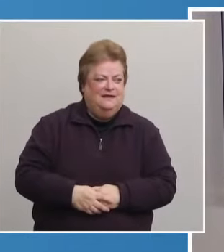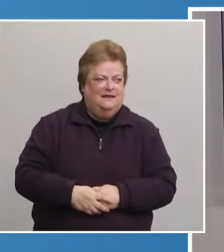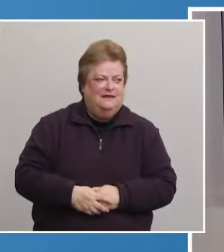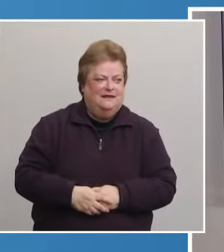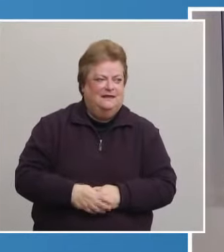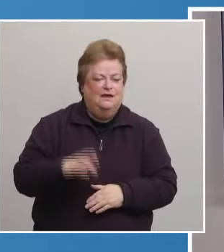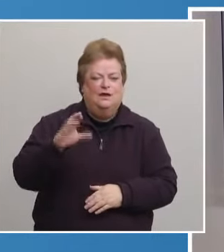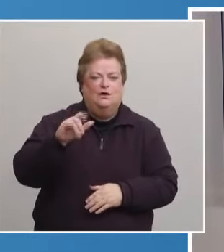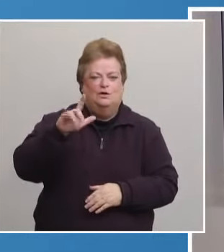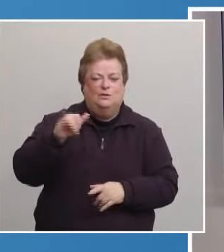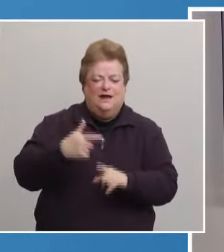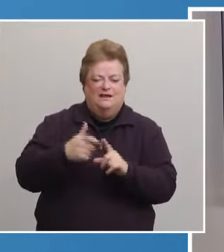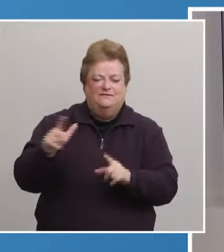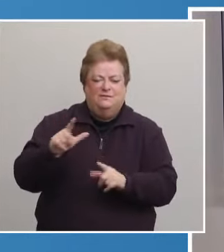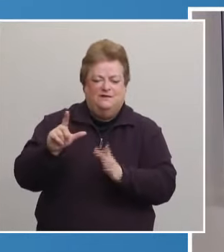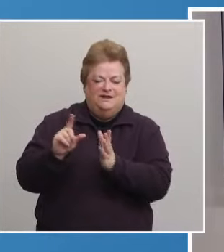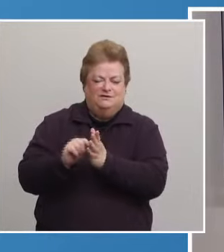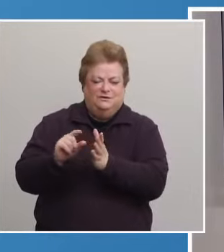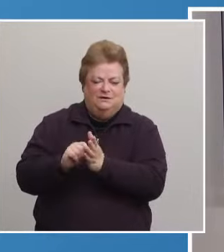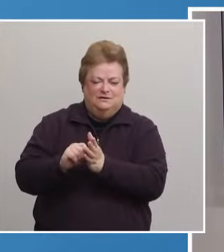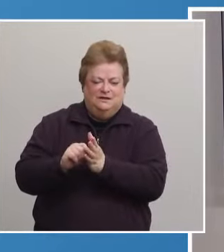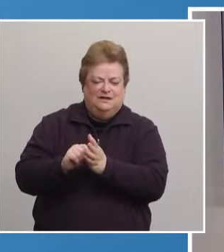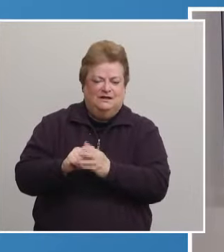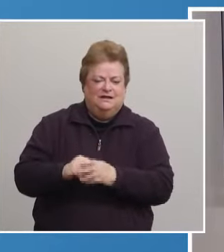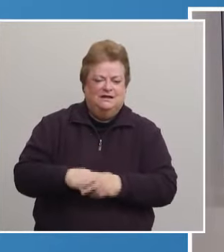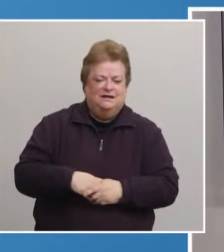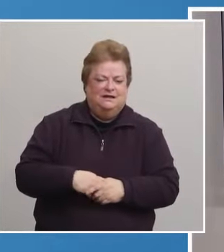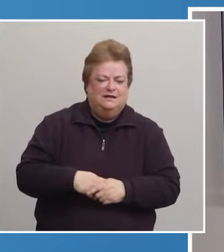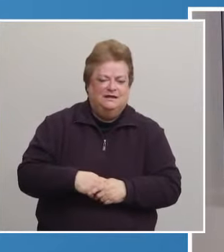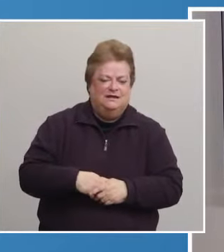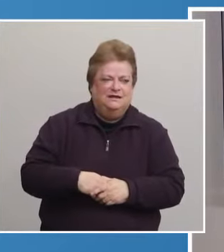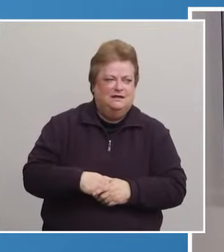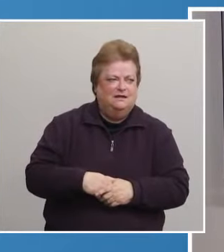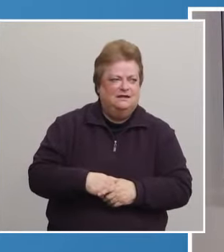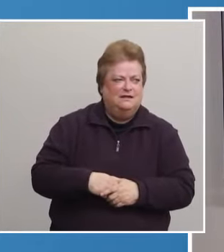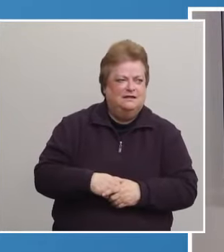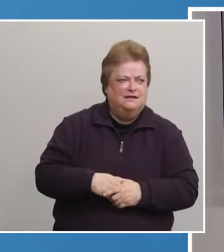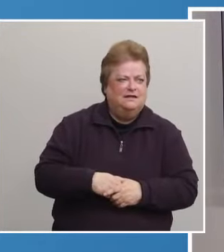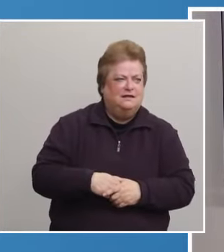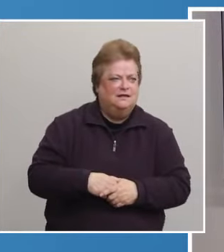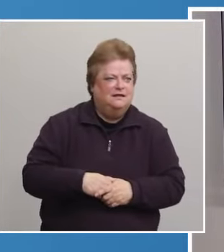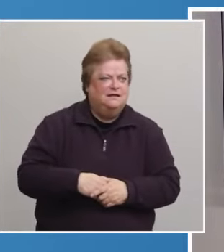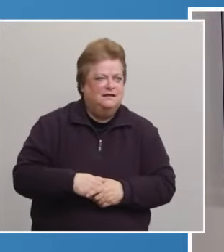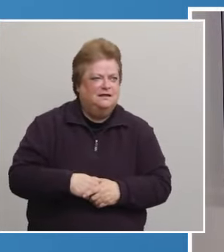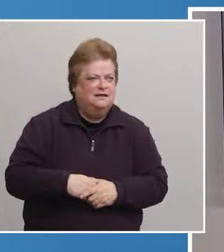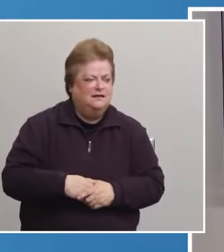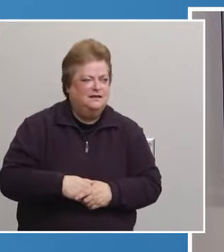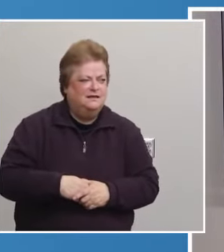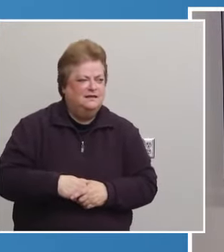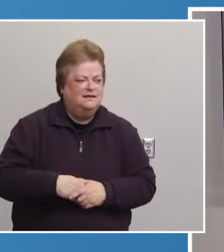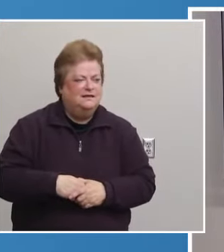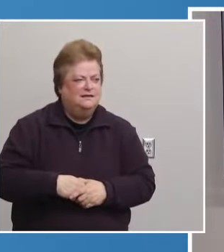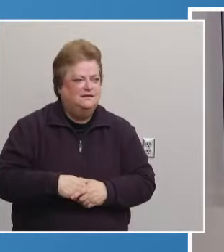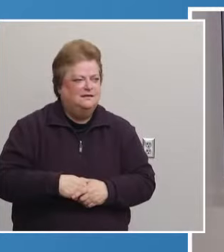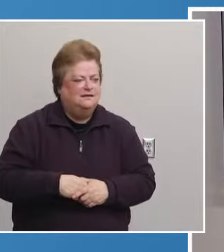Mayor Riley of the General Star, I'm going to ask you a JPA question. Um, does the, does the